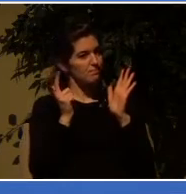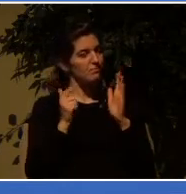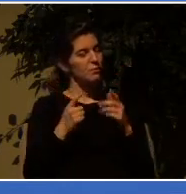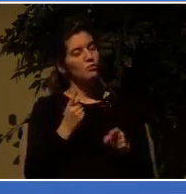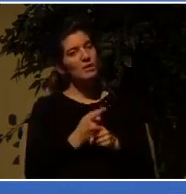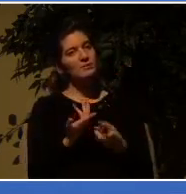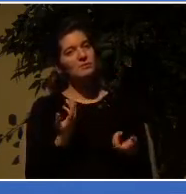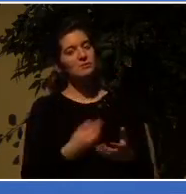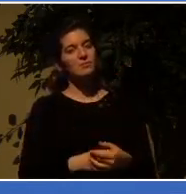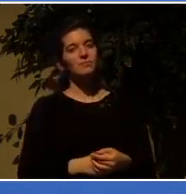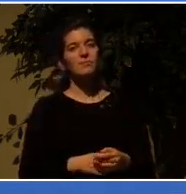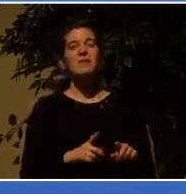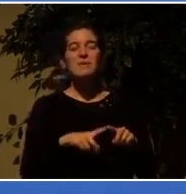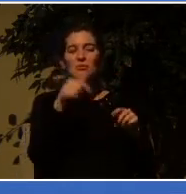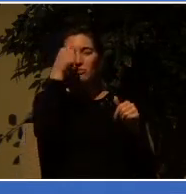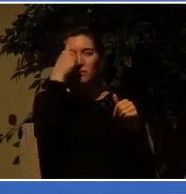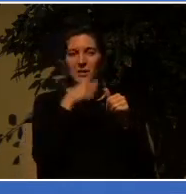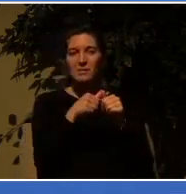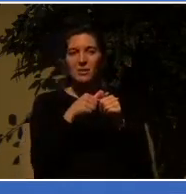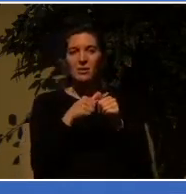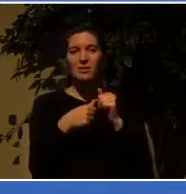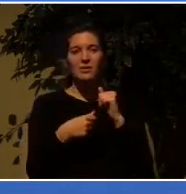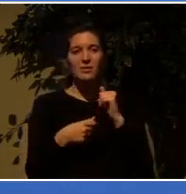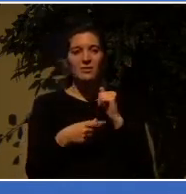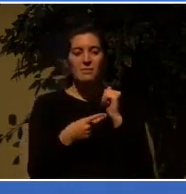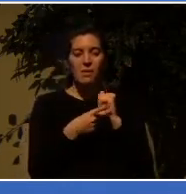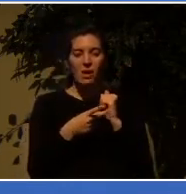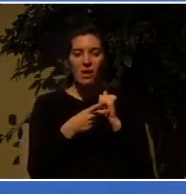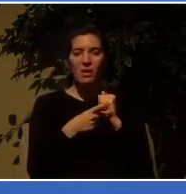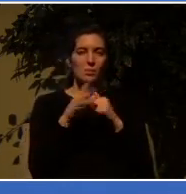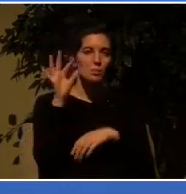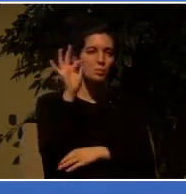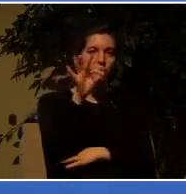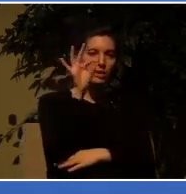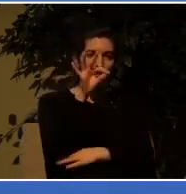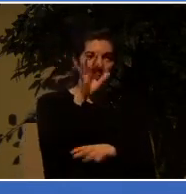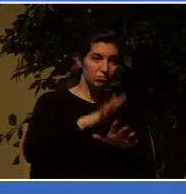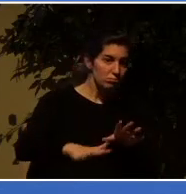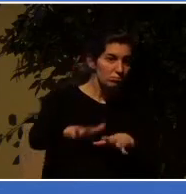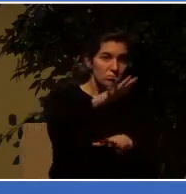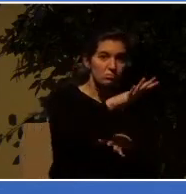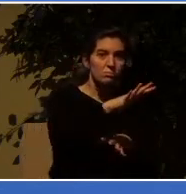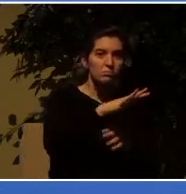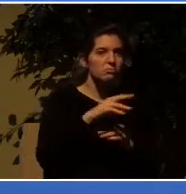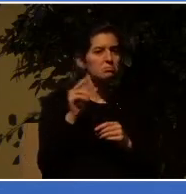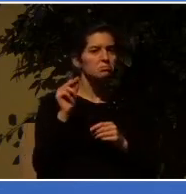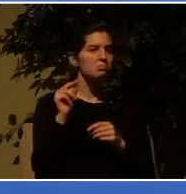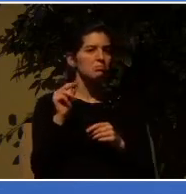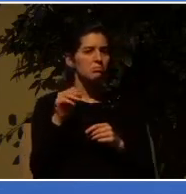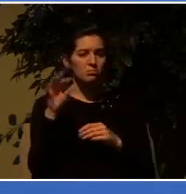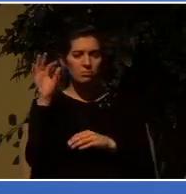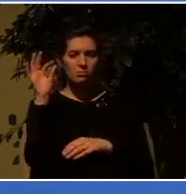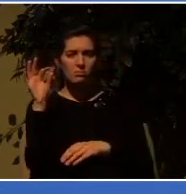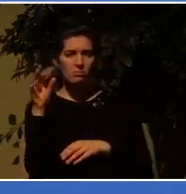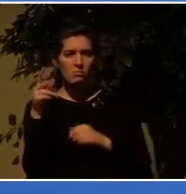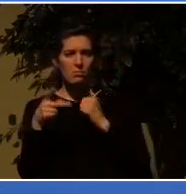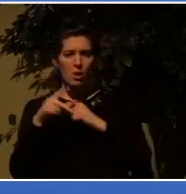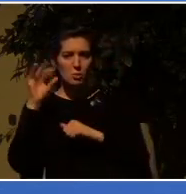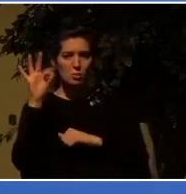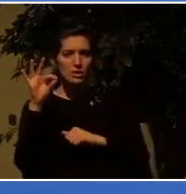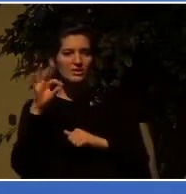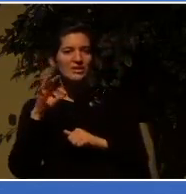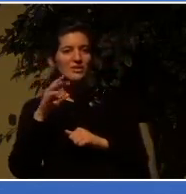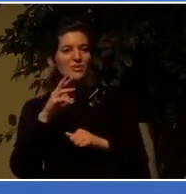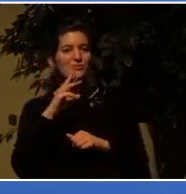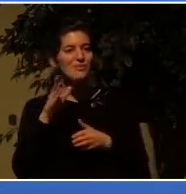to the broader community as it is to the people who are gathered to that riverbank. And besides that,